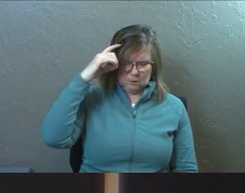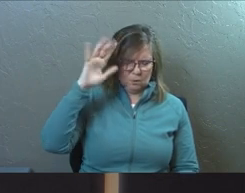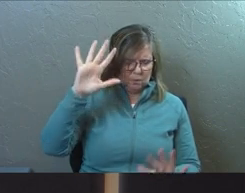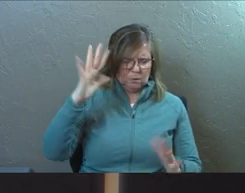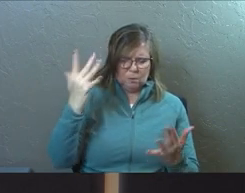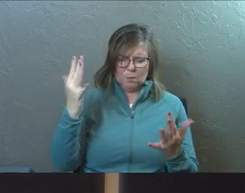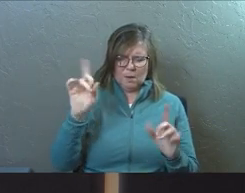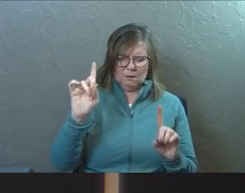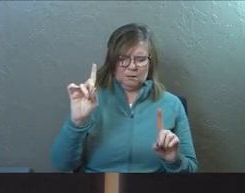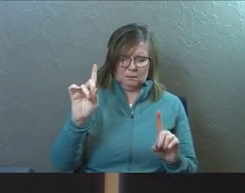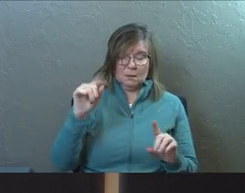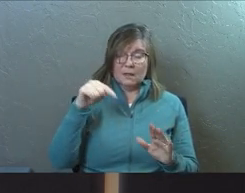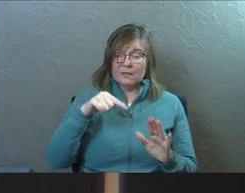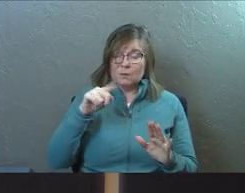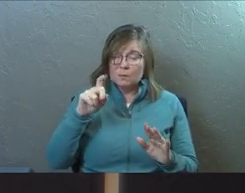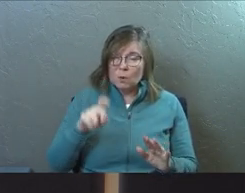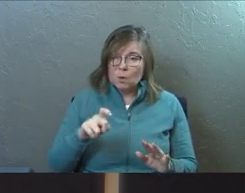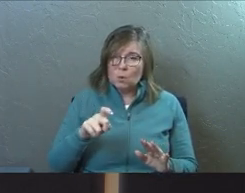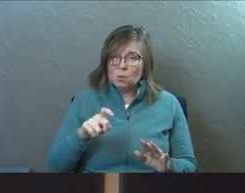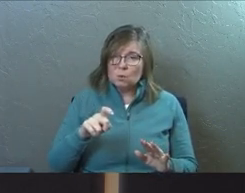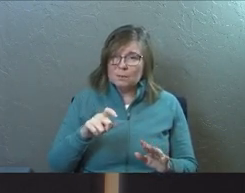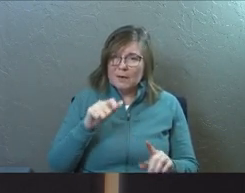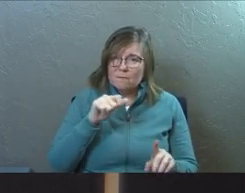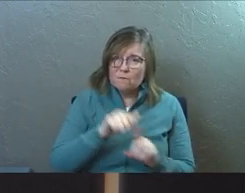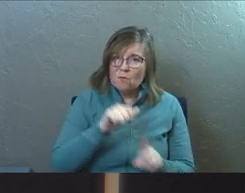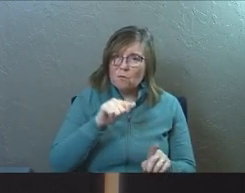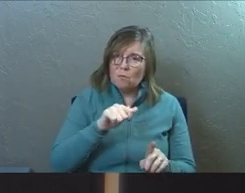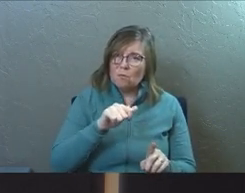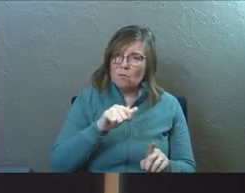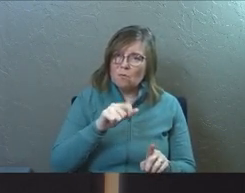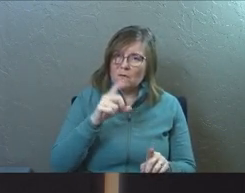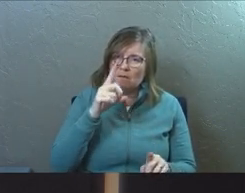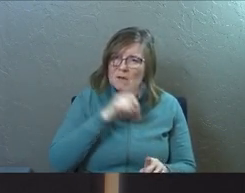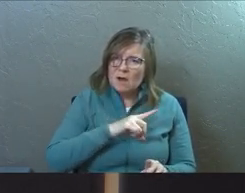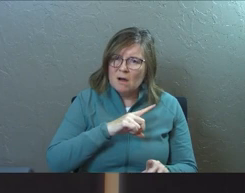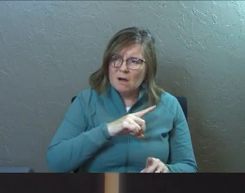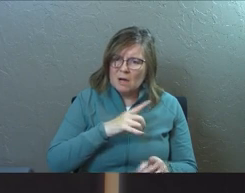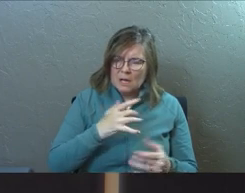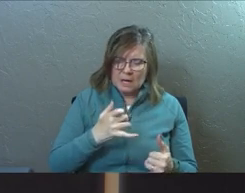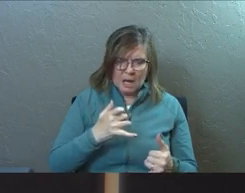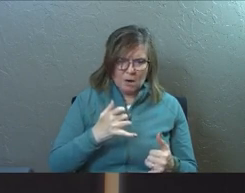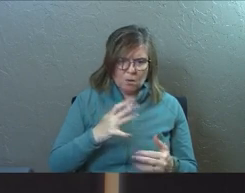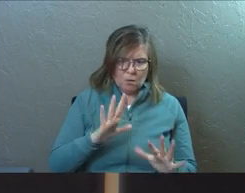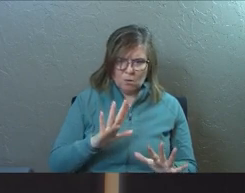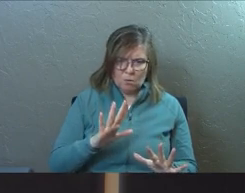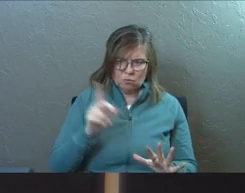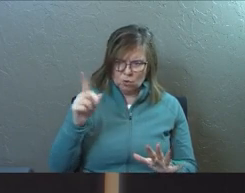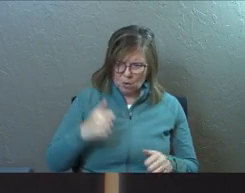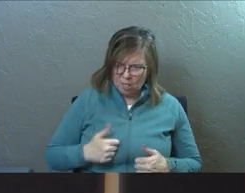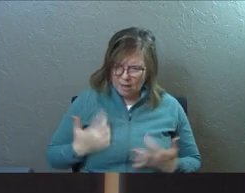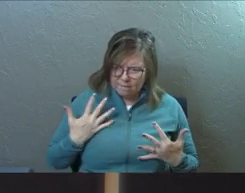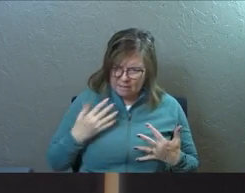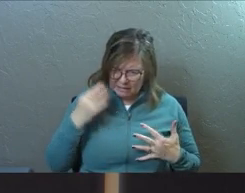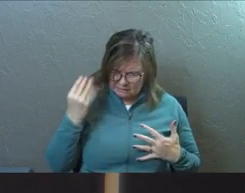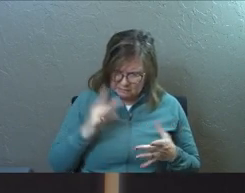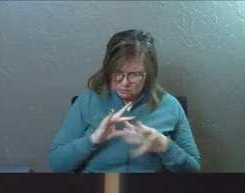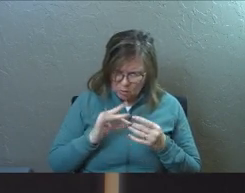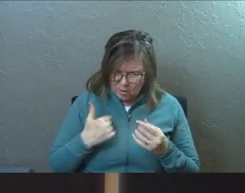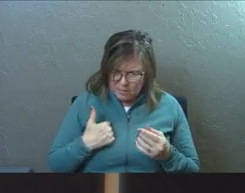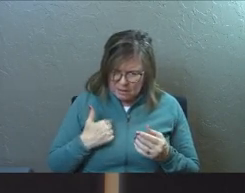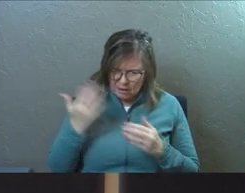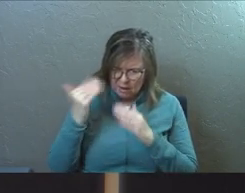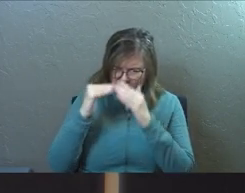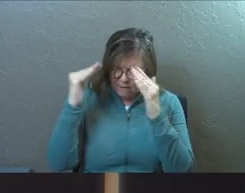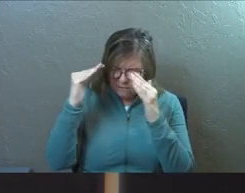Wait a second. This was supposed to be a fraud. And now all of a sudden you're alive and